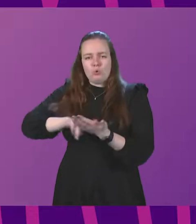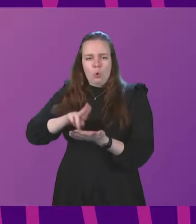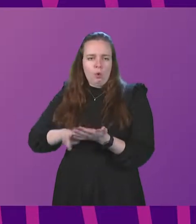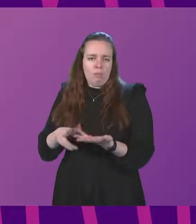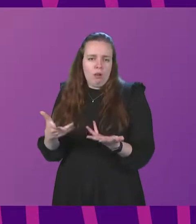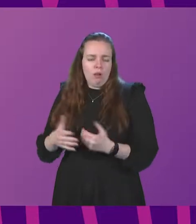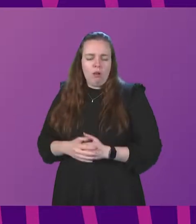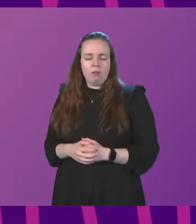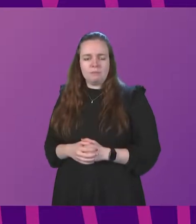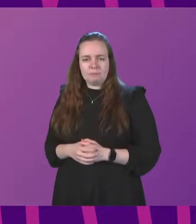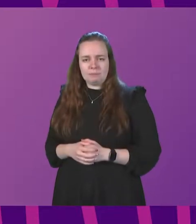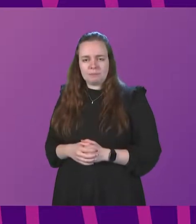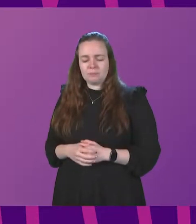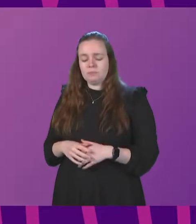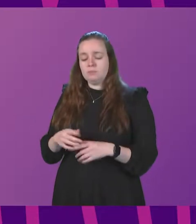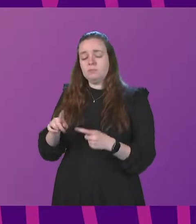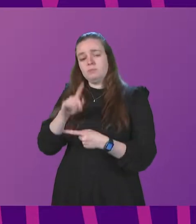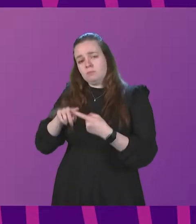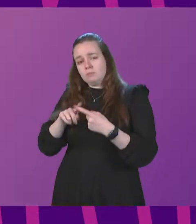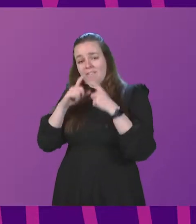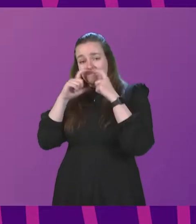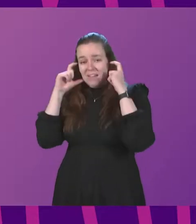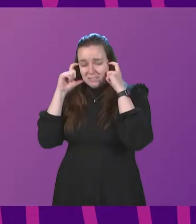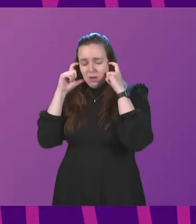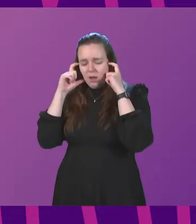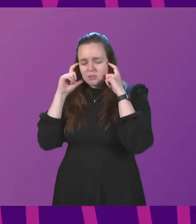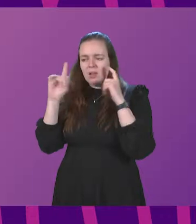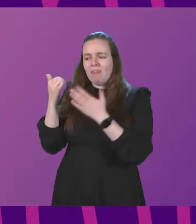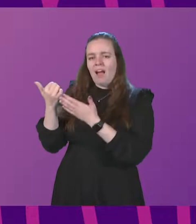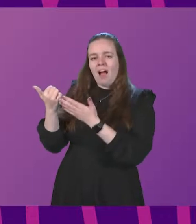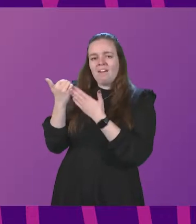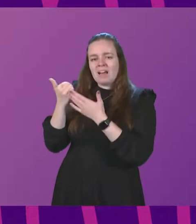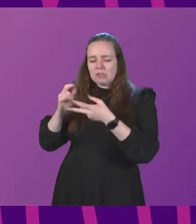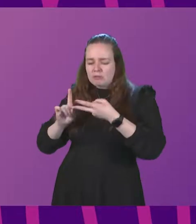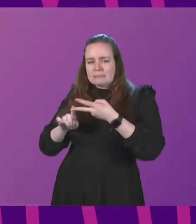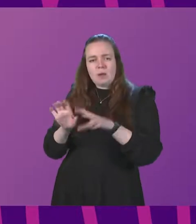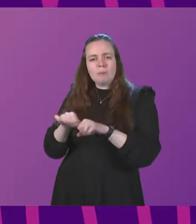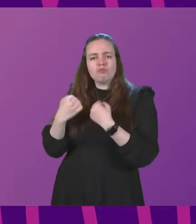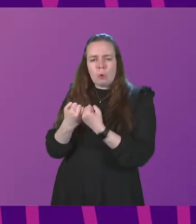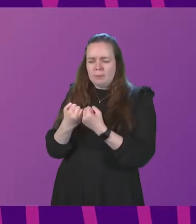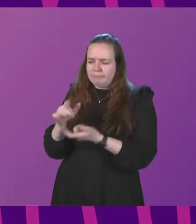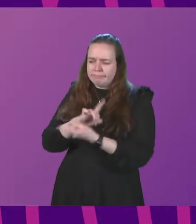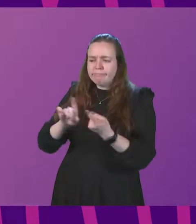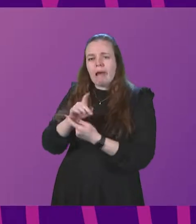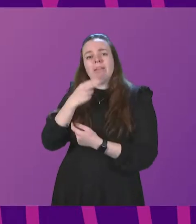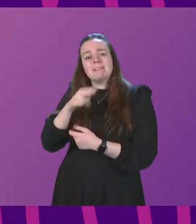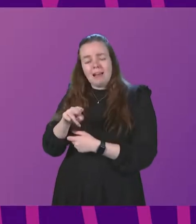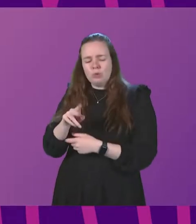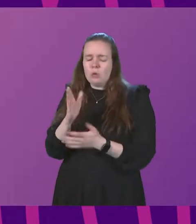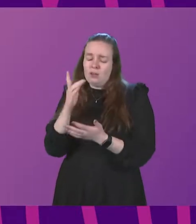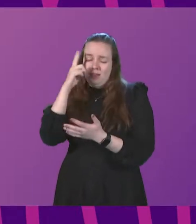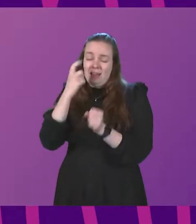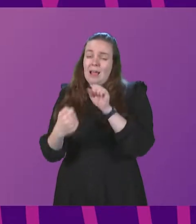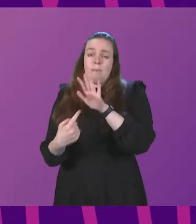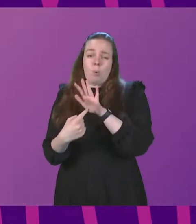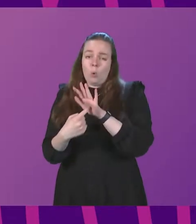possible. On the issue of face masks, as I said, the advisory subgroup is meeting this afternoon. I think it is really important, particularly when we are